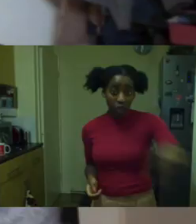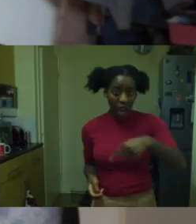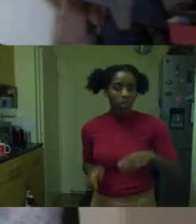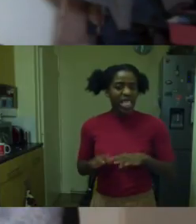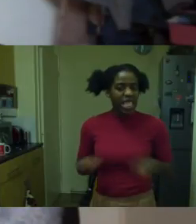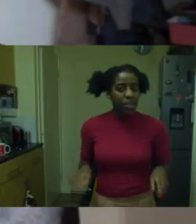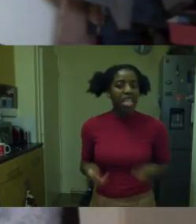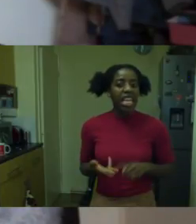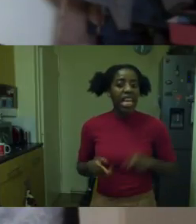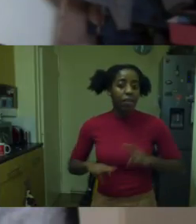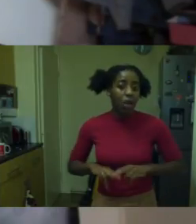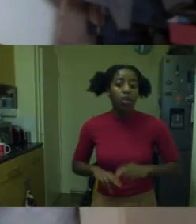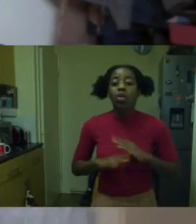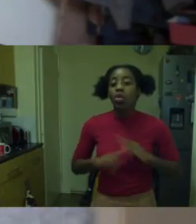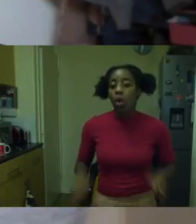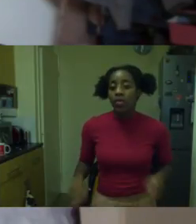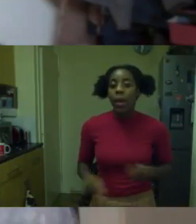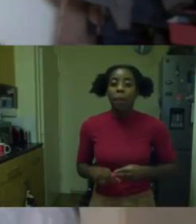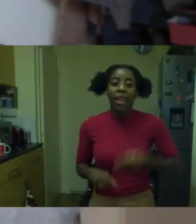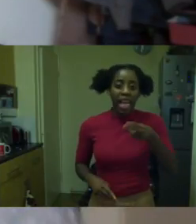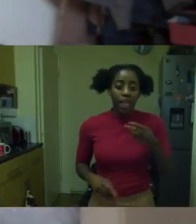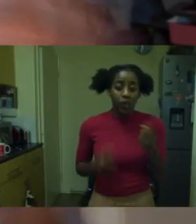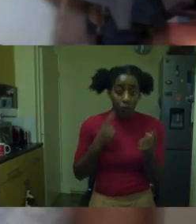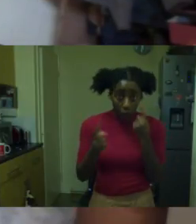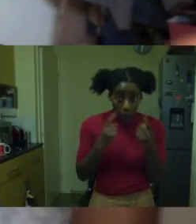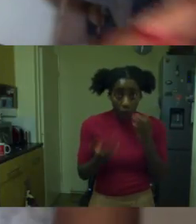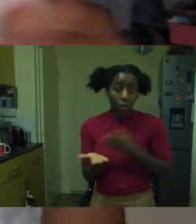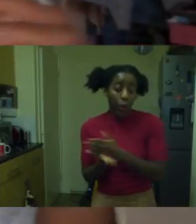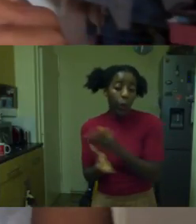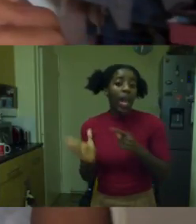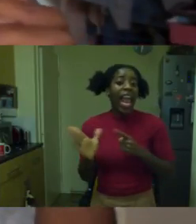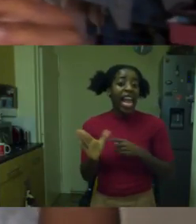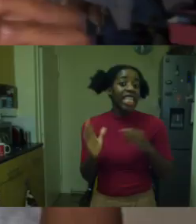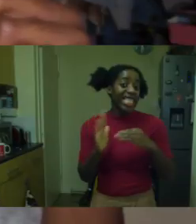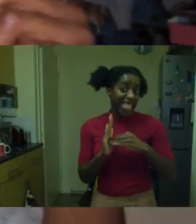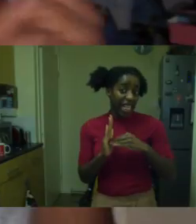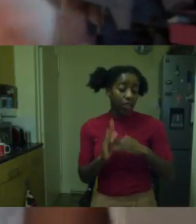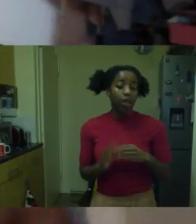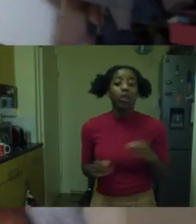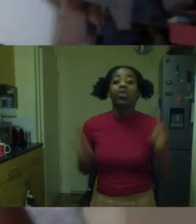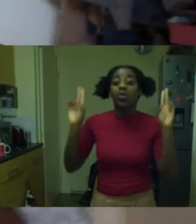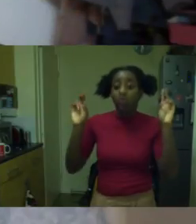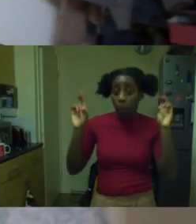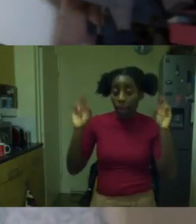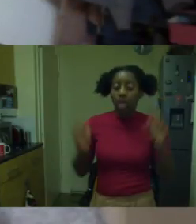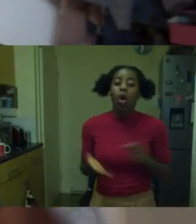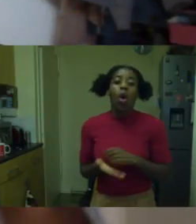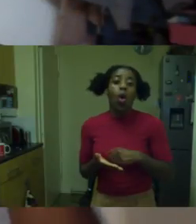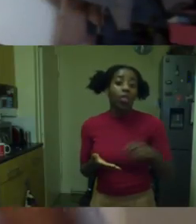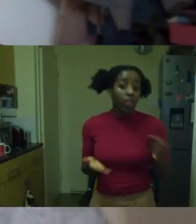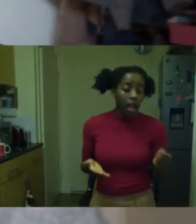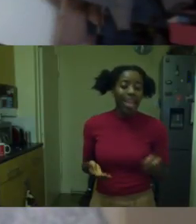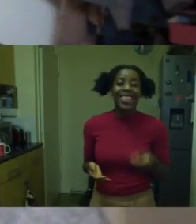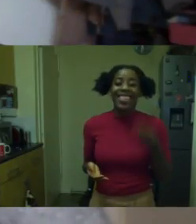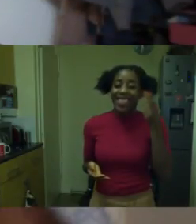National Theatre Black Plays Archive and it's got like A to Z and it's, um, you can search through genre, you can